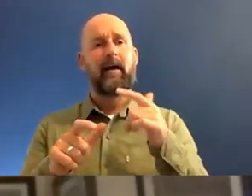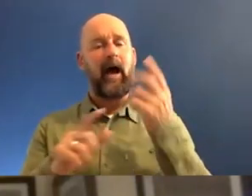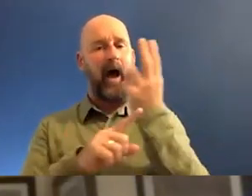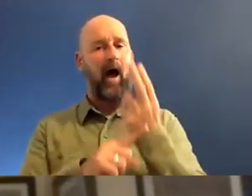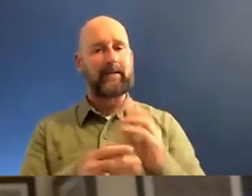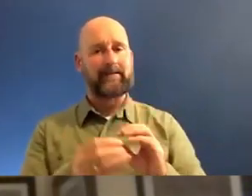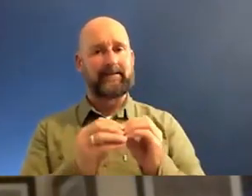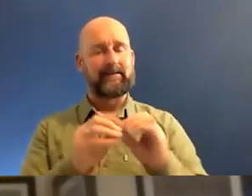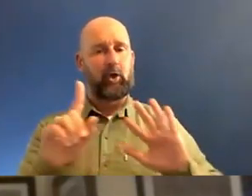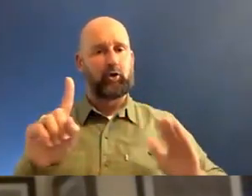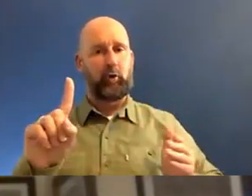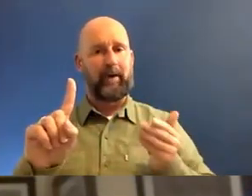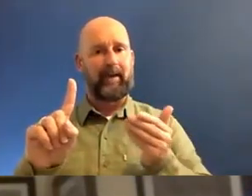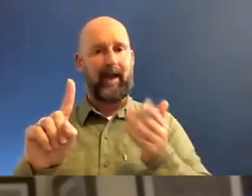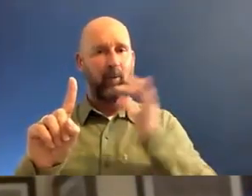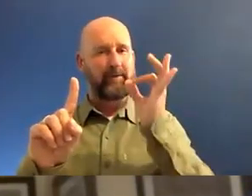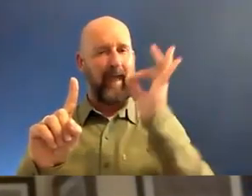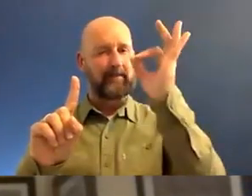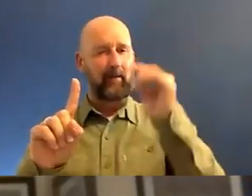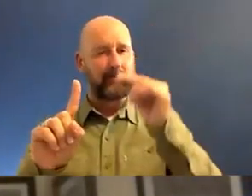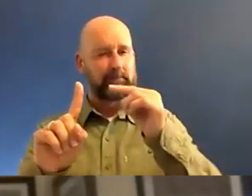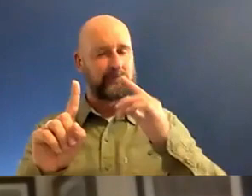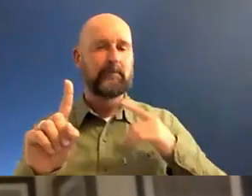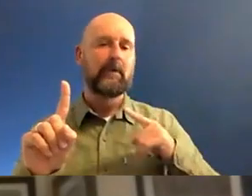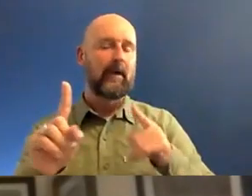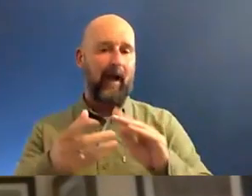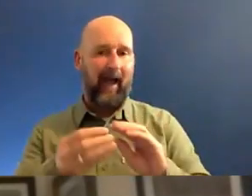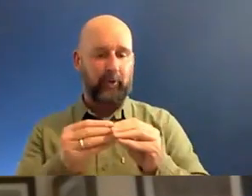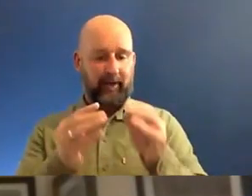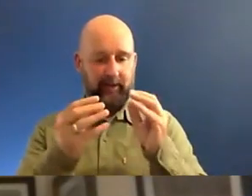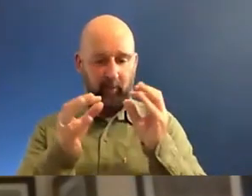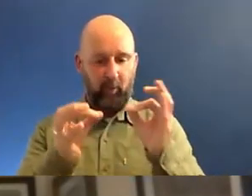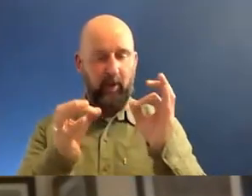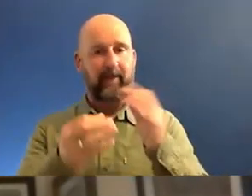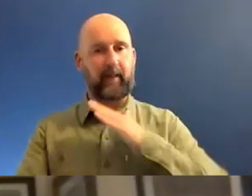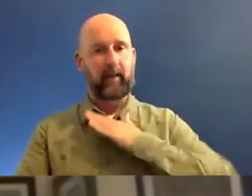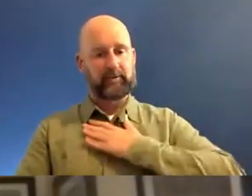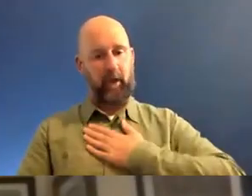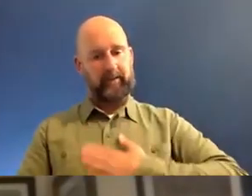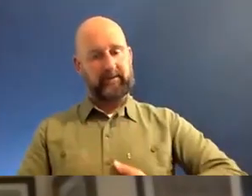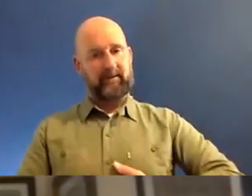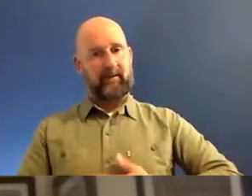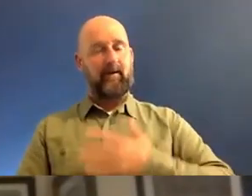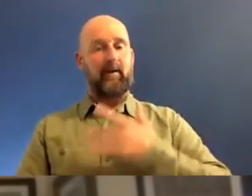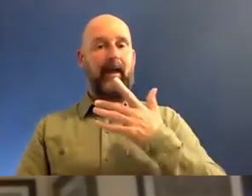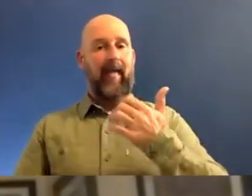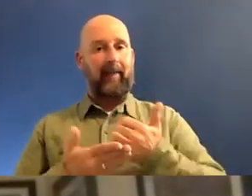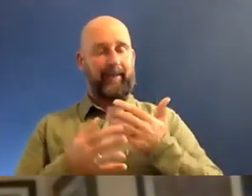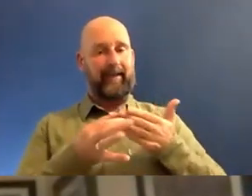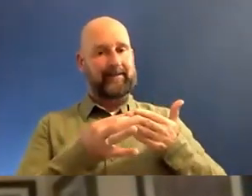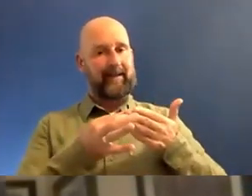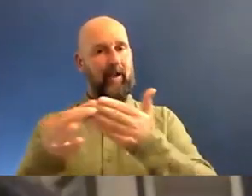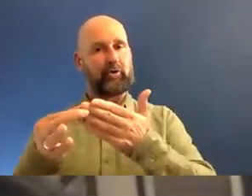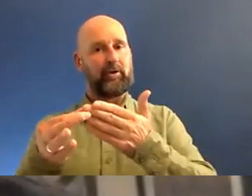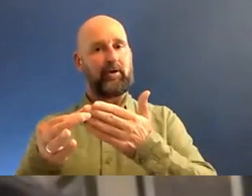just striving for excellence. So I started creating work that gave me solace in this time, or gave me direction. But the first